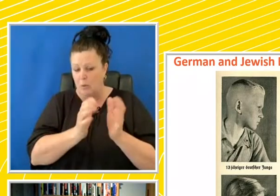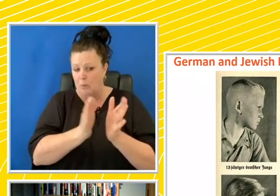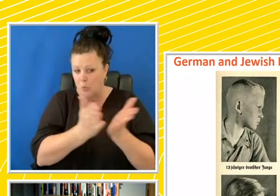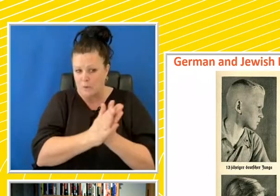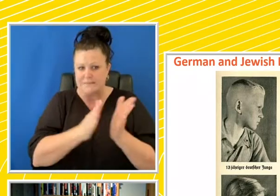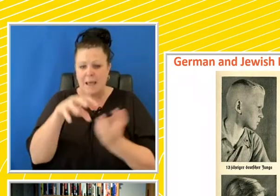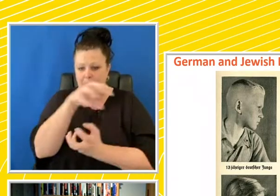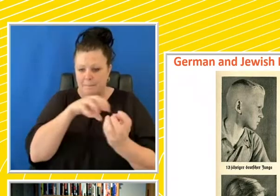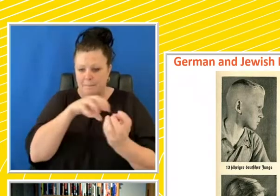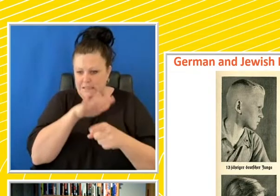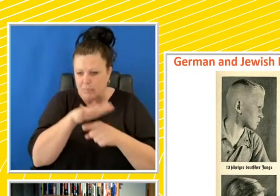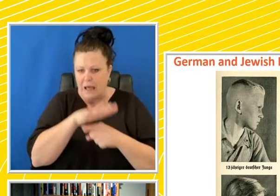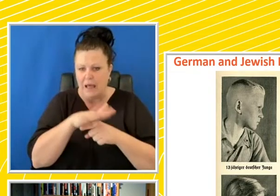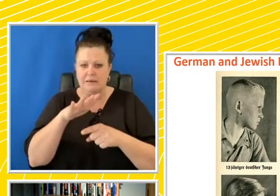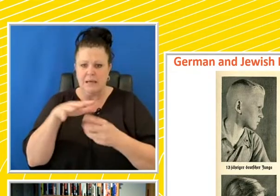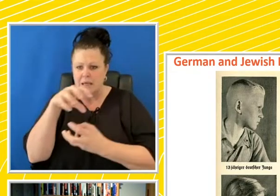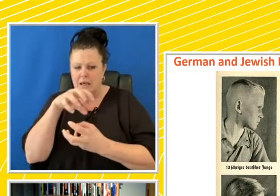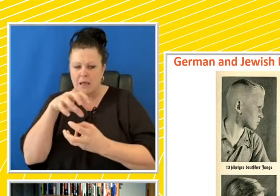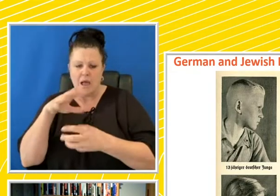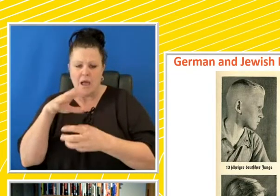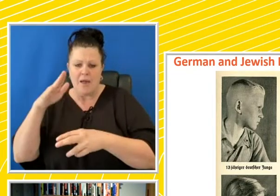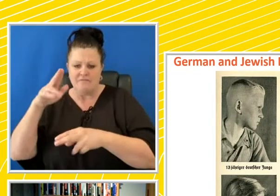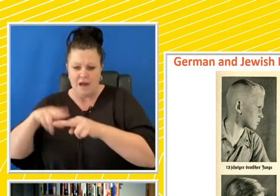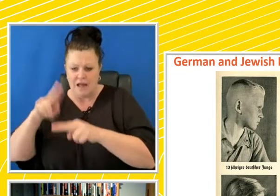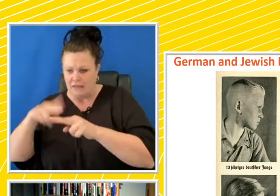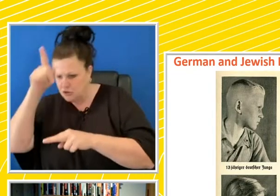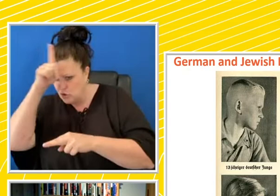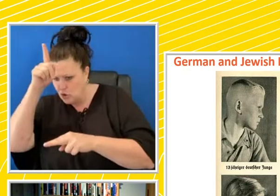first degree, father, German-blooded, mother, Jewess.